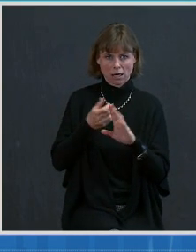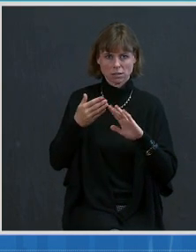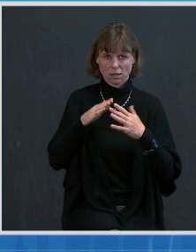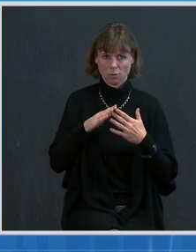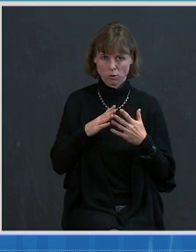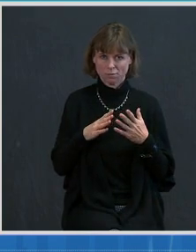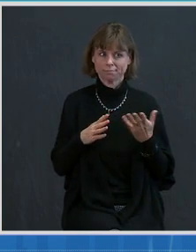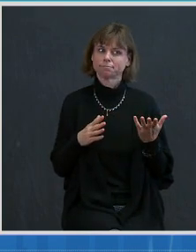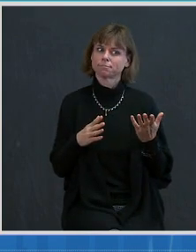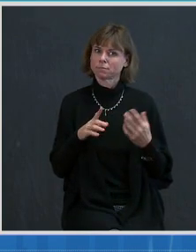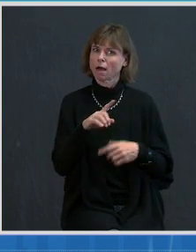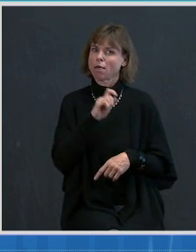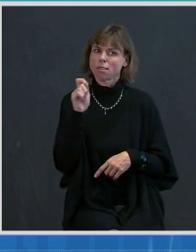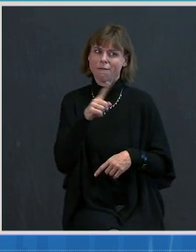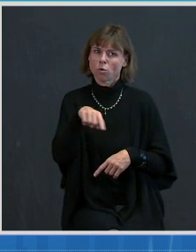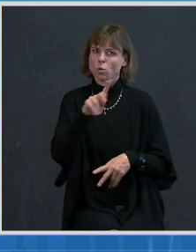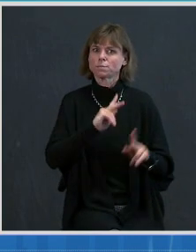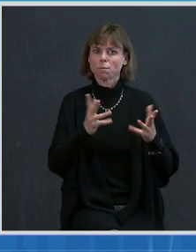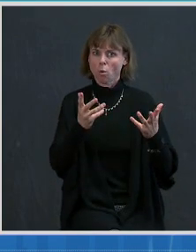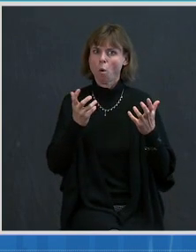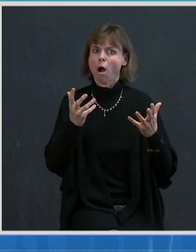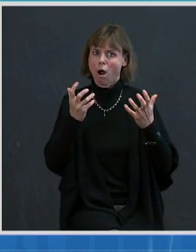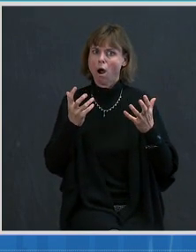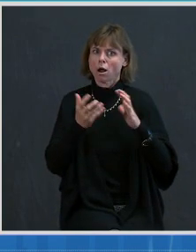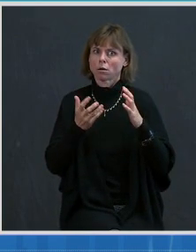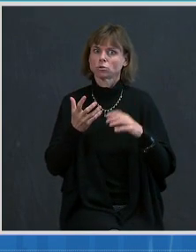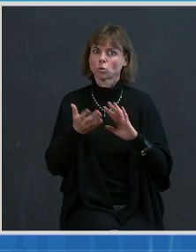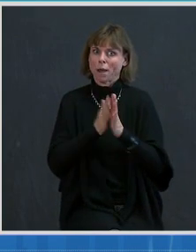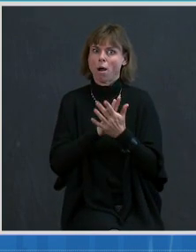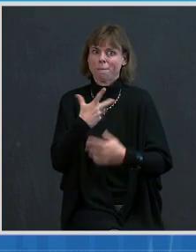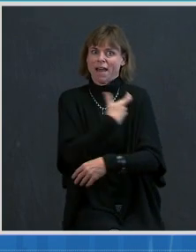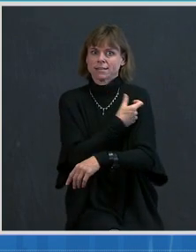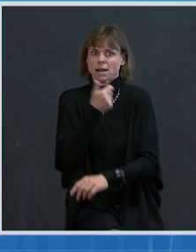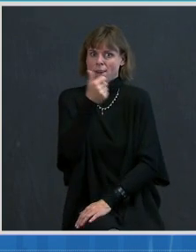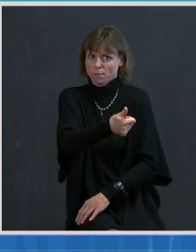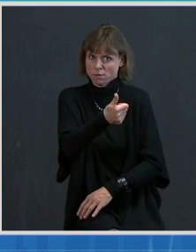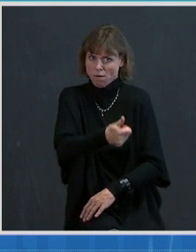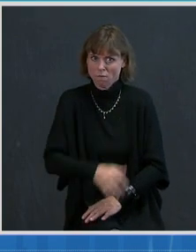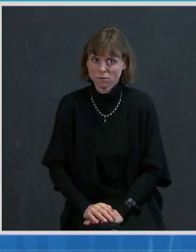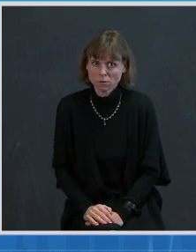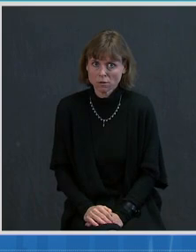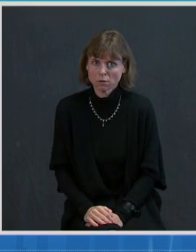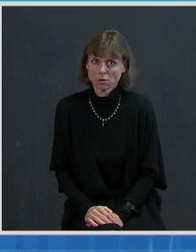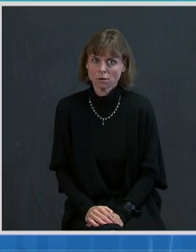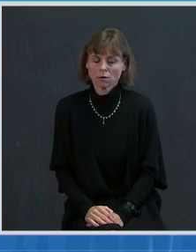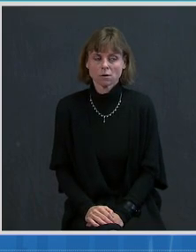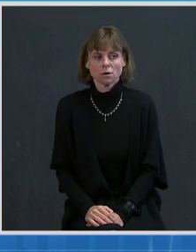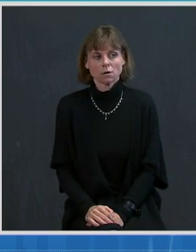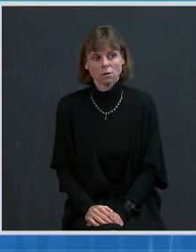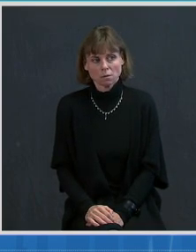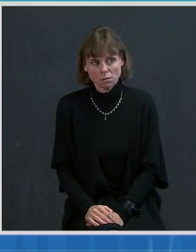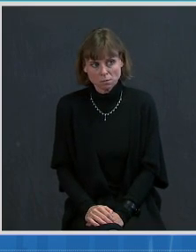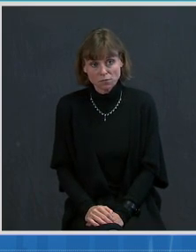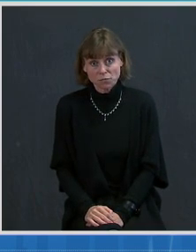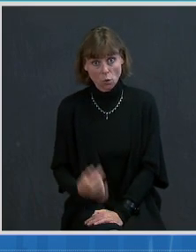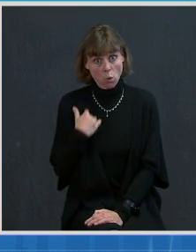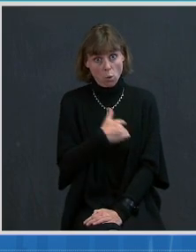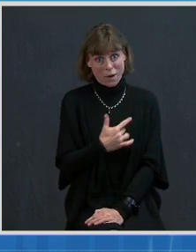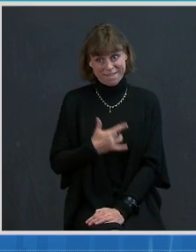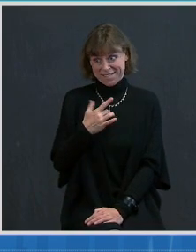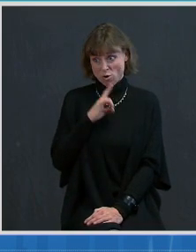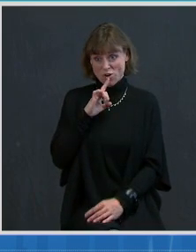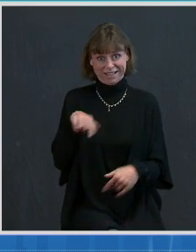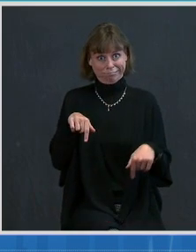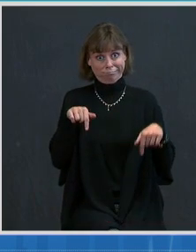makes them want to take the vaccination. So we believe this is, in some respects, the easiest education effort ever, as if we let people